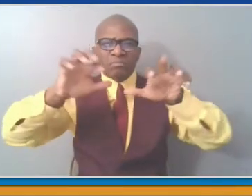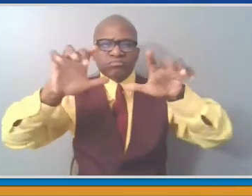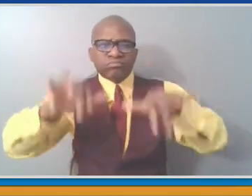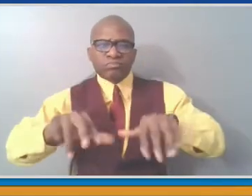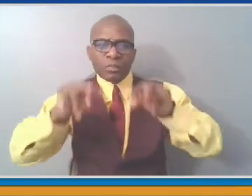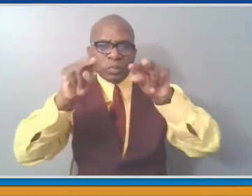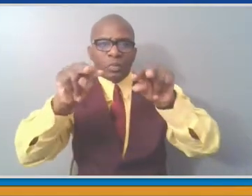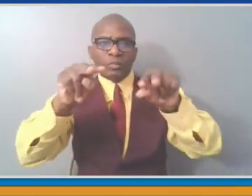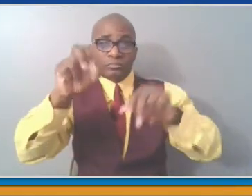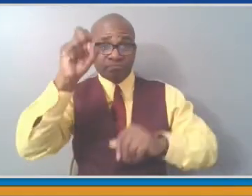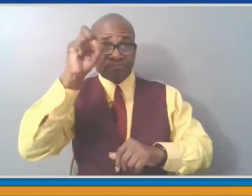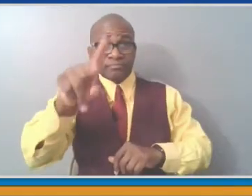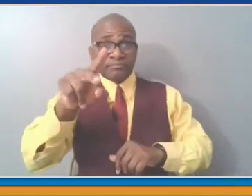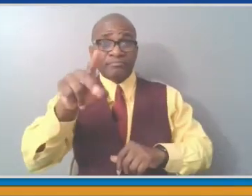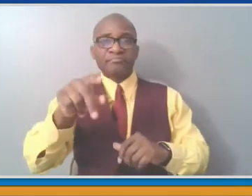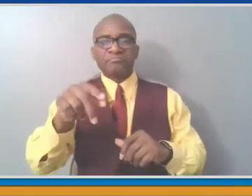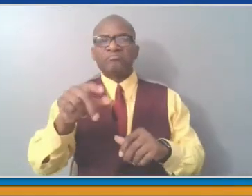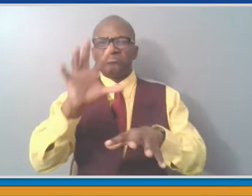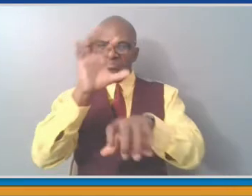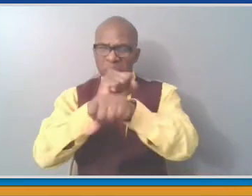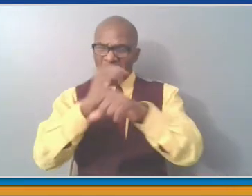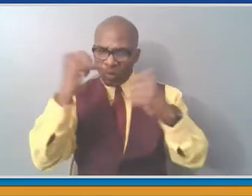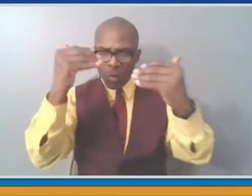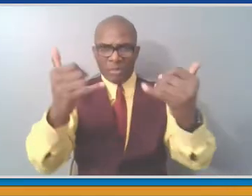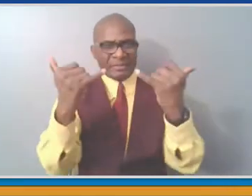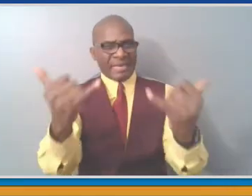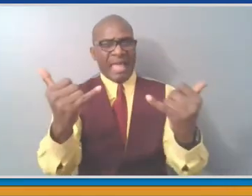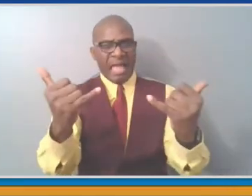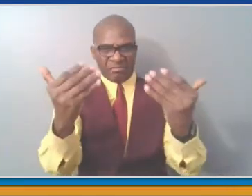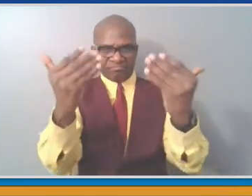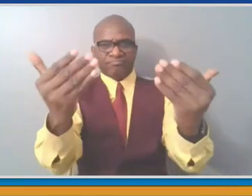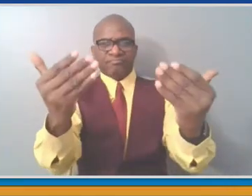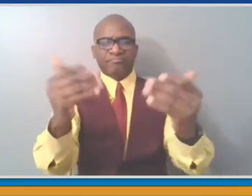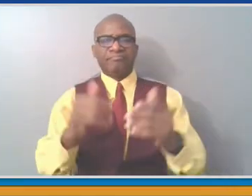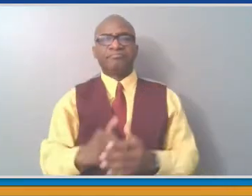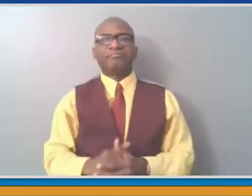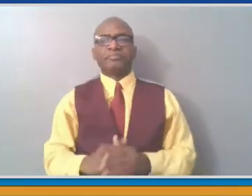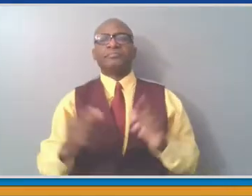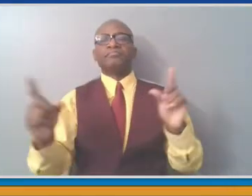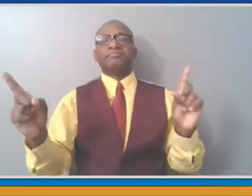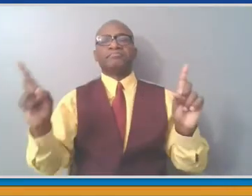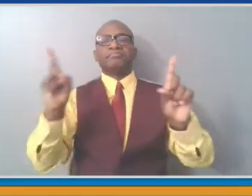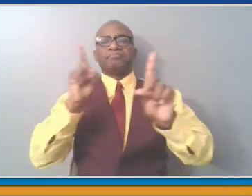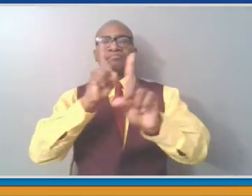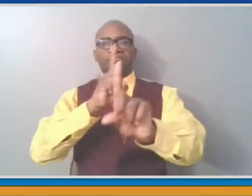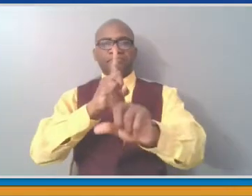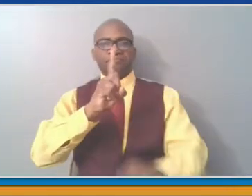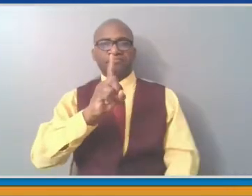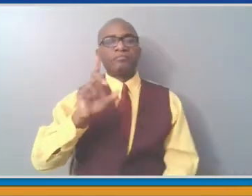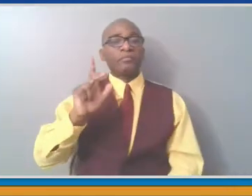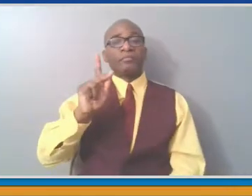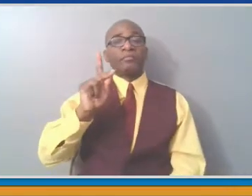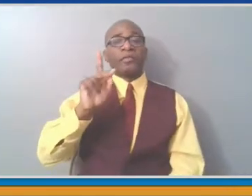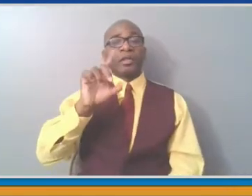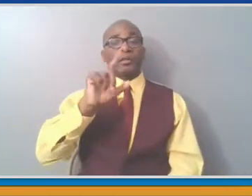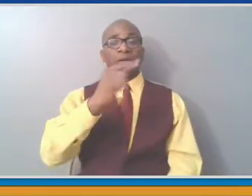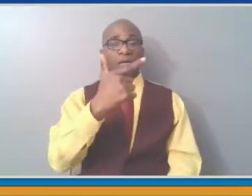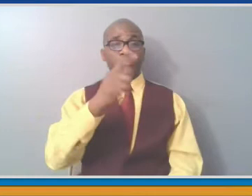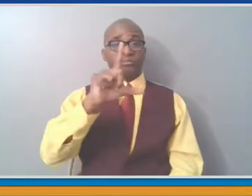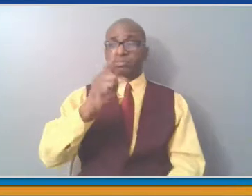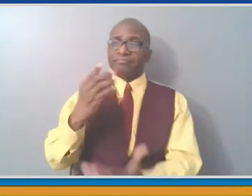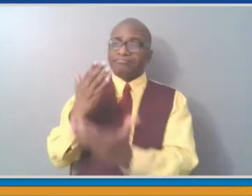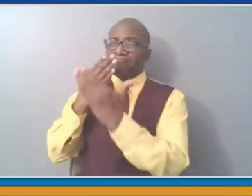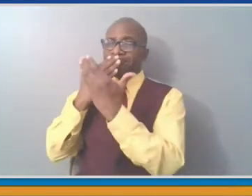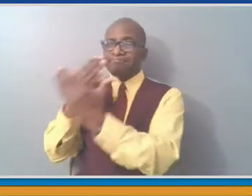Thanks very much, Ken. So as we get ready to show the progress that we've made, it is always common for us to look